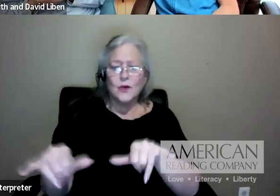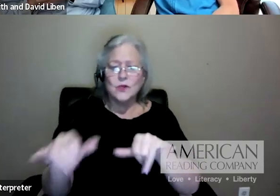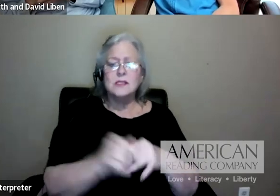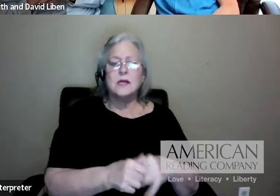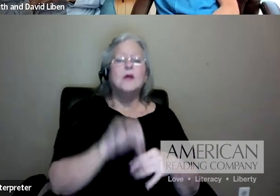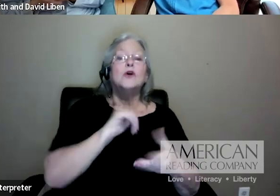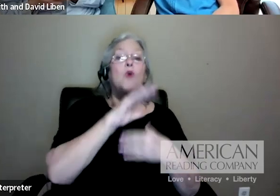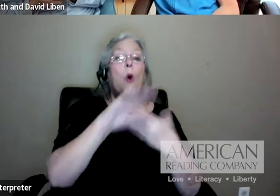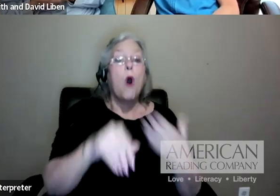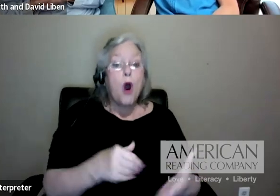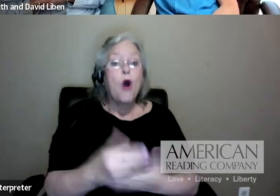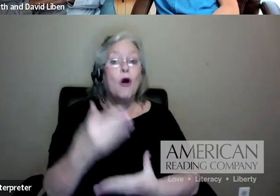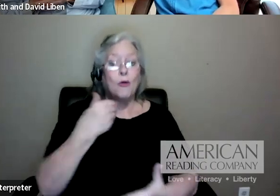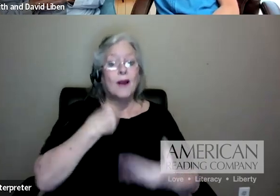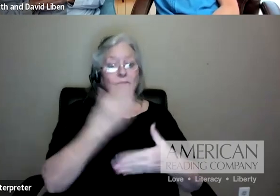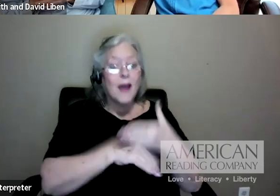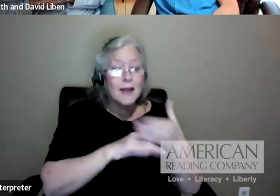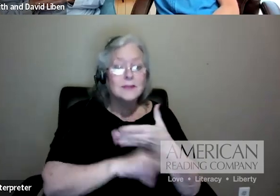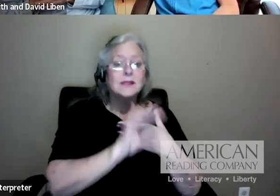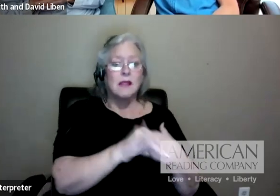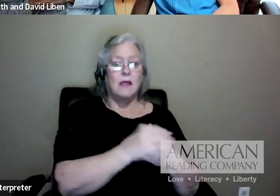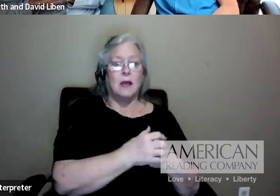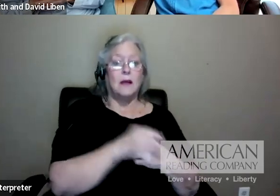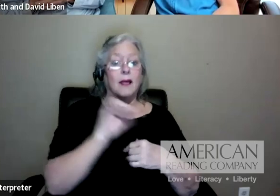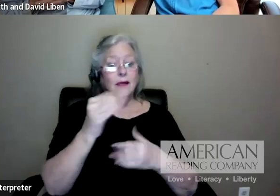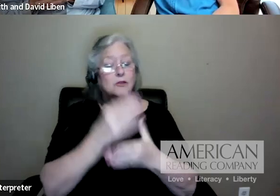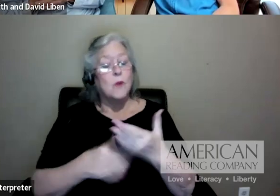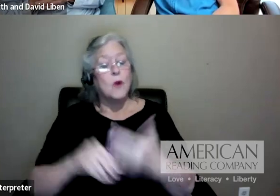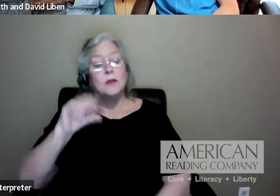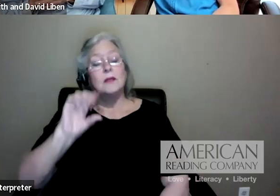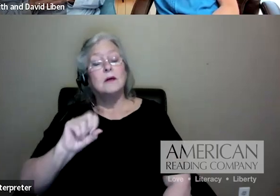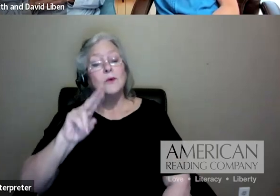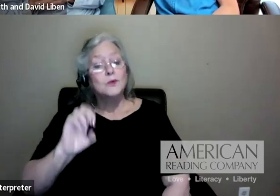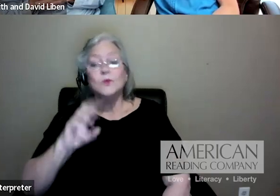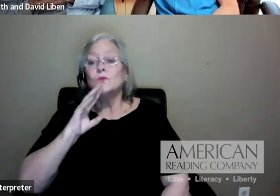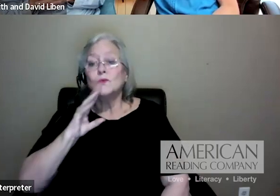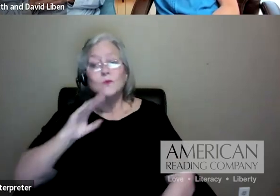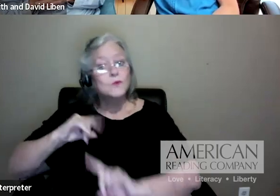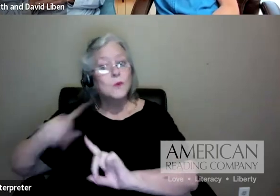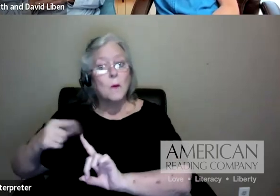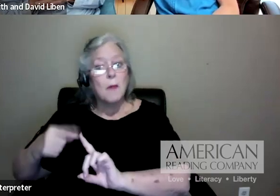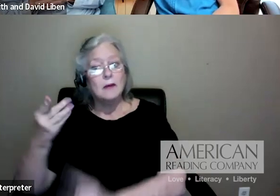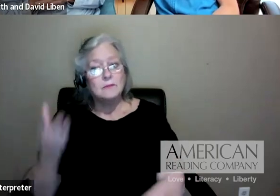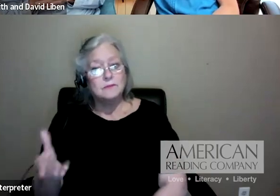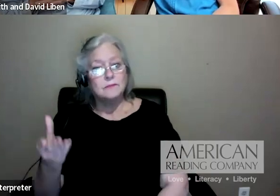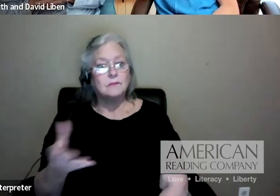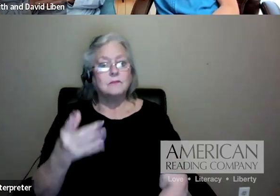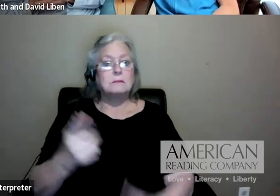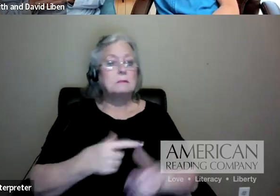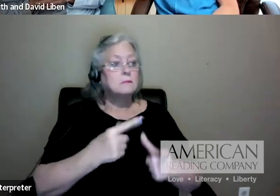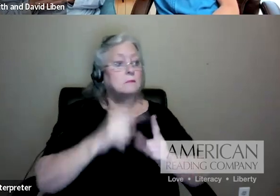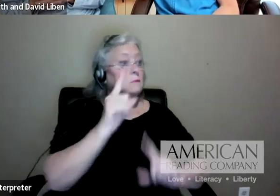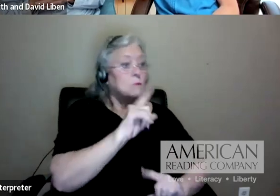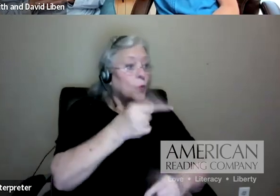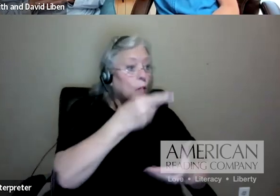about. And then whoever you are, there, there's collections of books in your classroom,